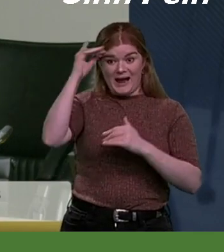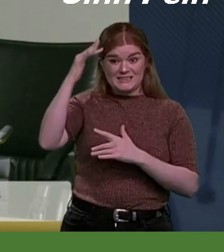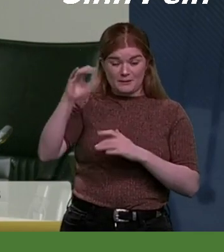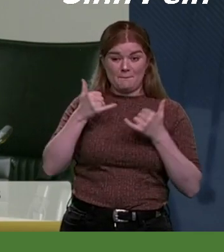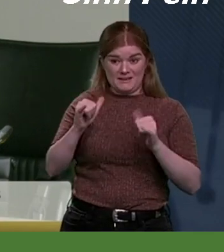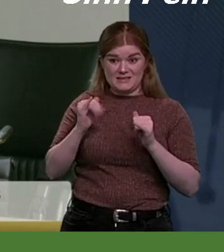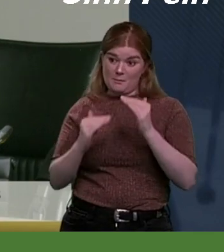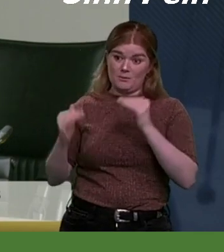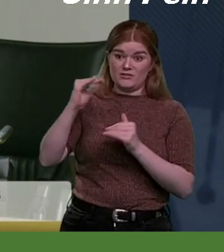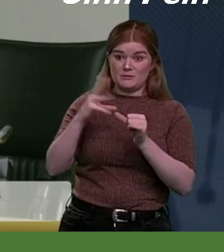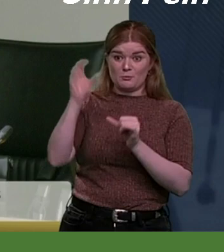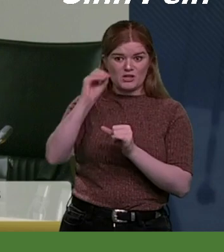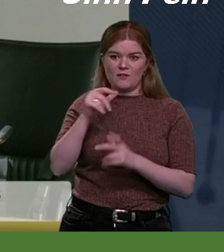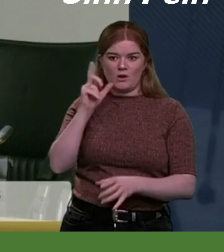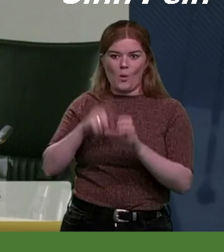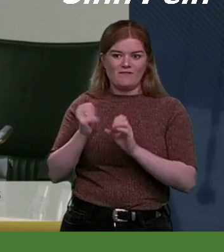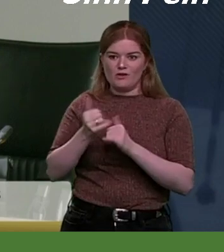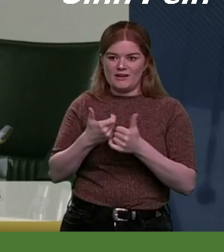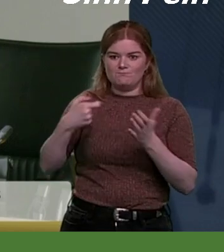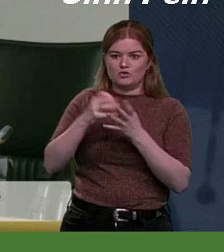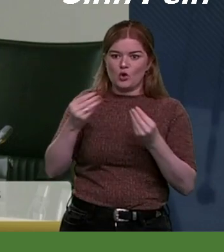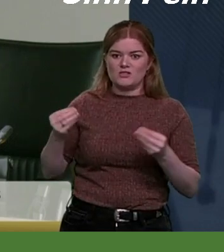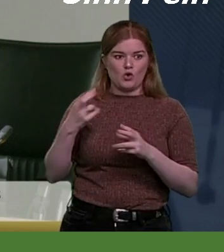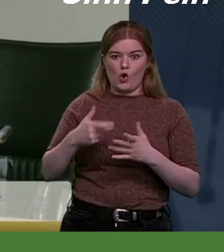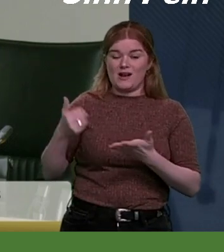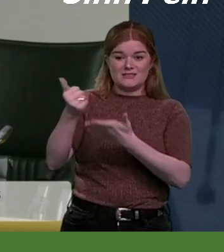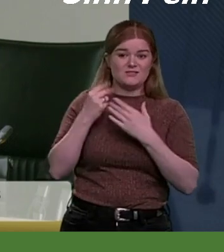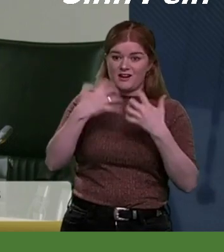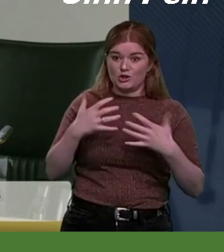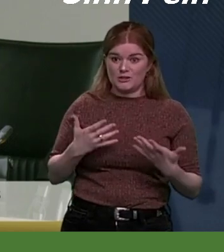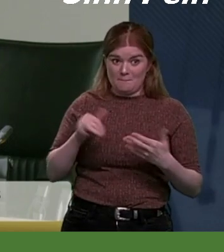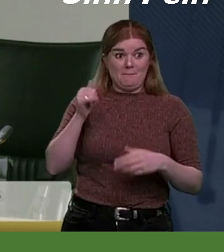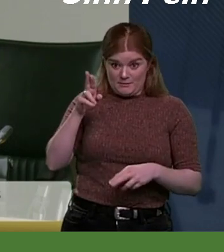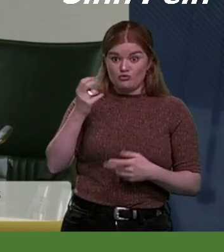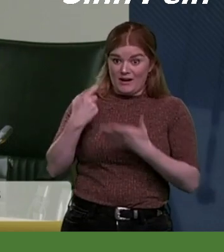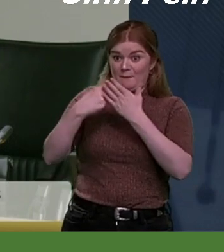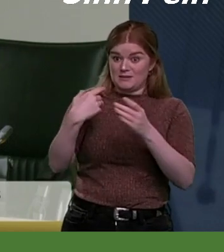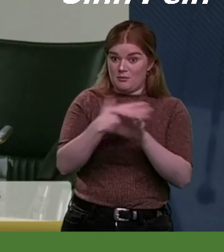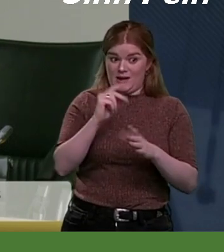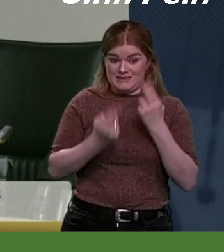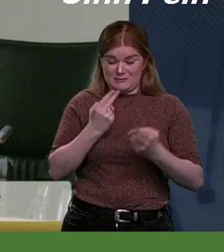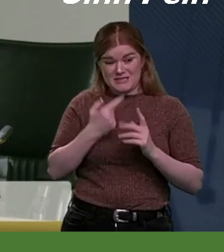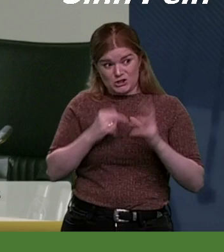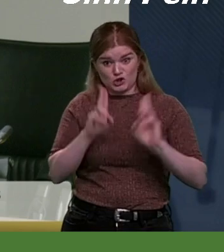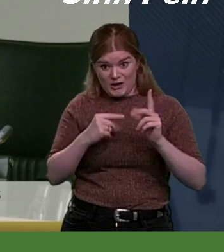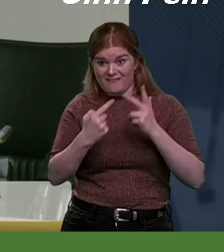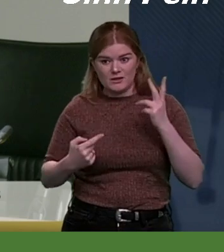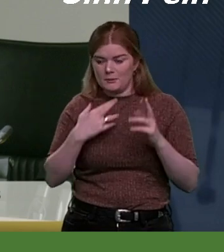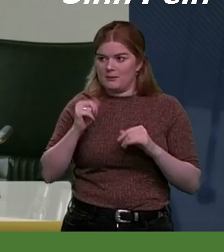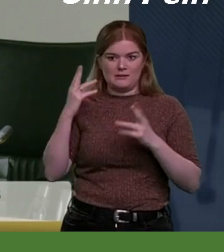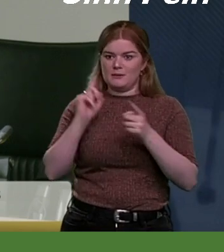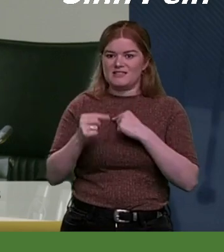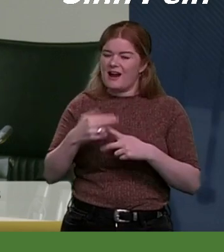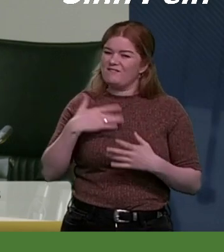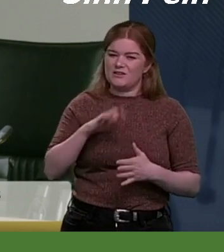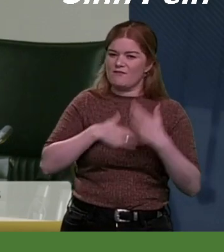is above a certain percentile, they don't qualify for resources or even assistive technology even though it might be recommended by the assessment. And I think that's